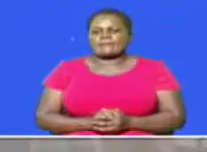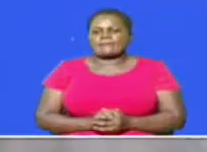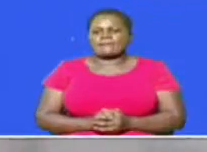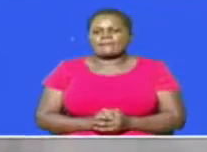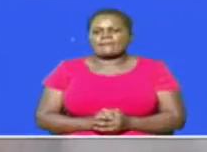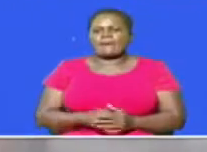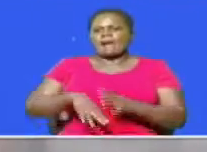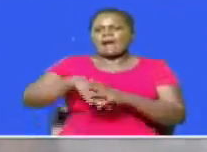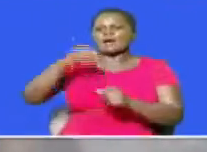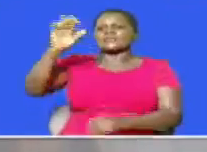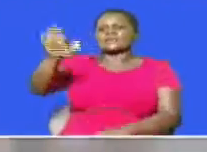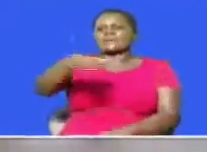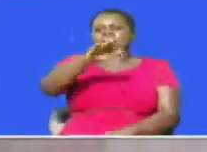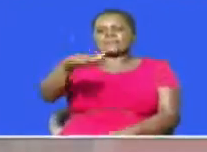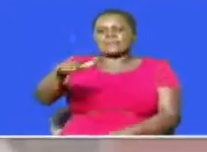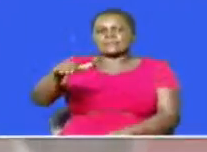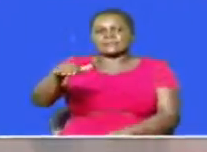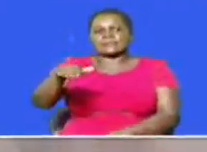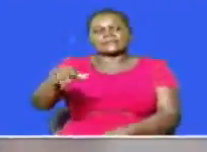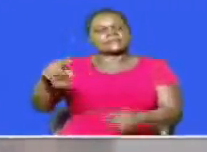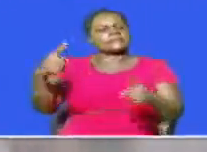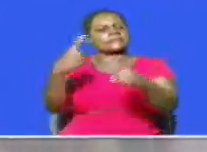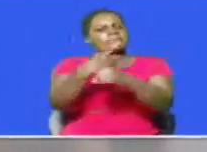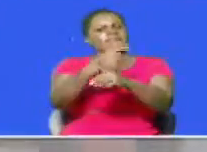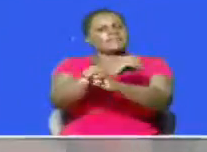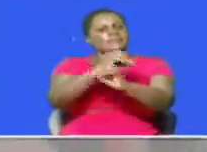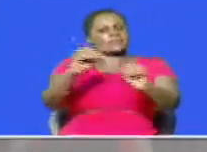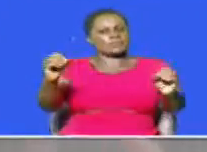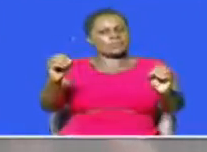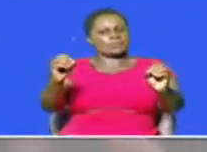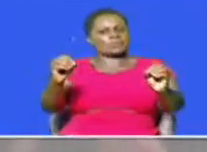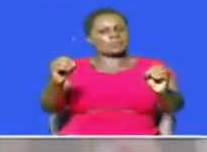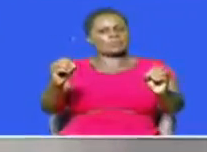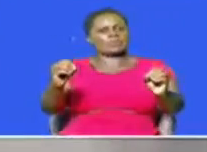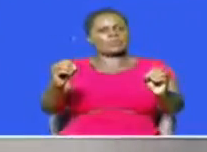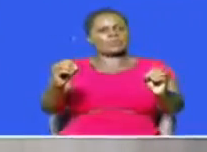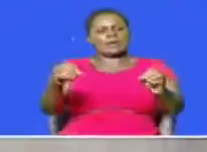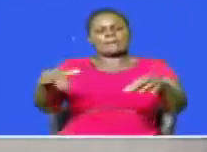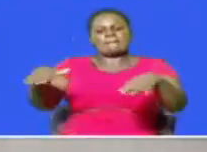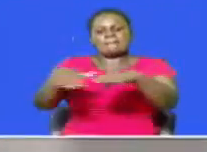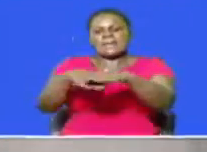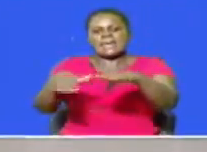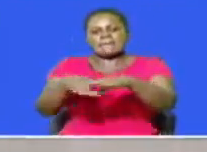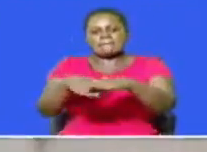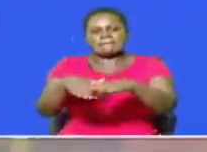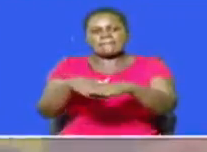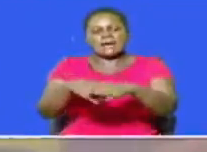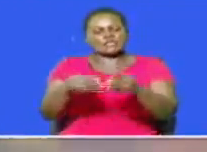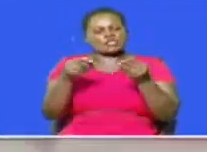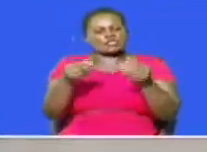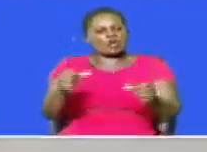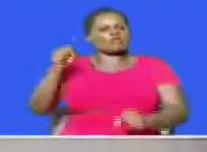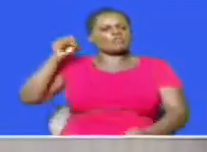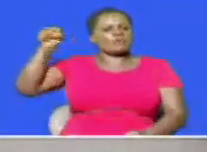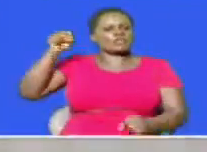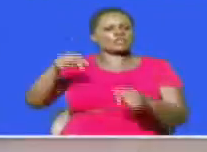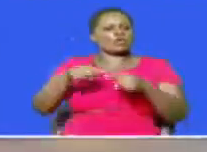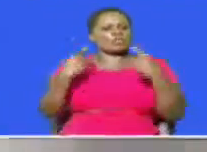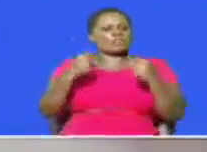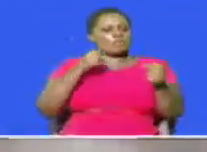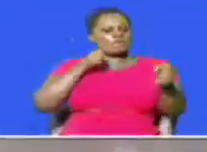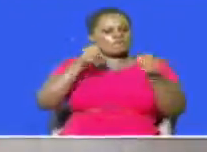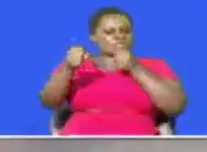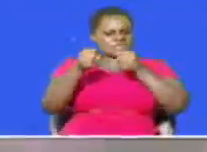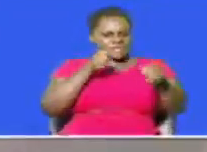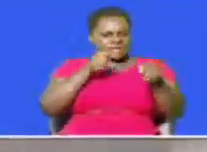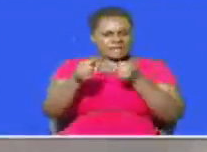outside parliament the scenes were not different as the so-called honorable members decided to solve their political differences physically